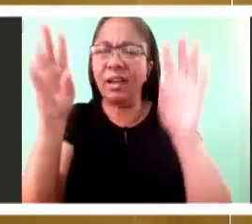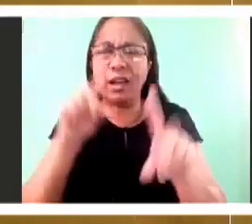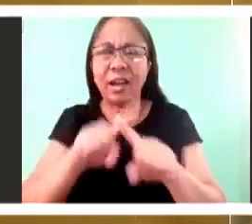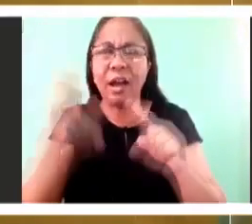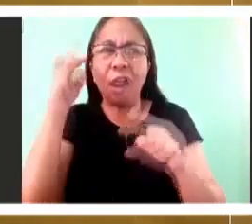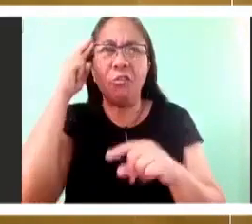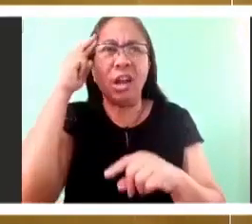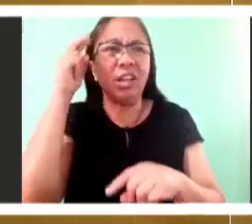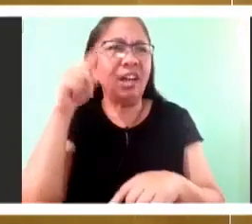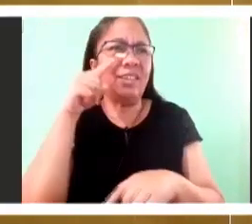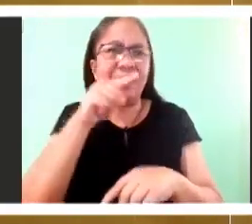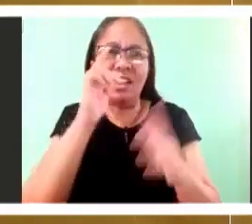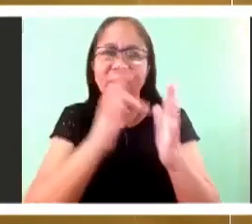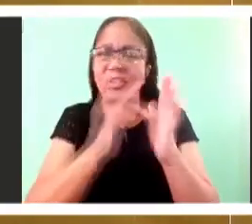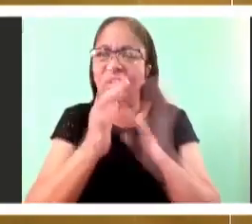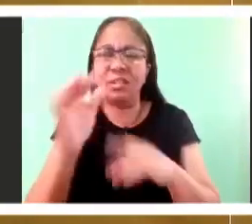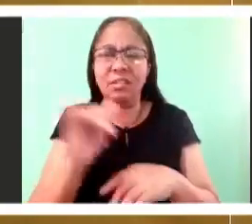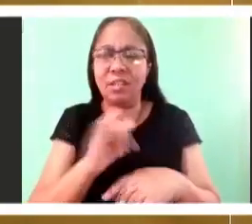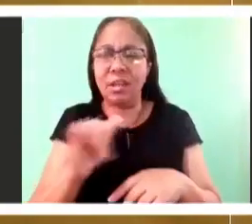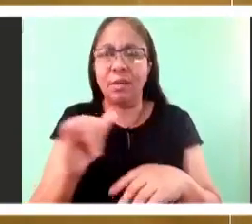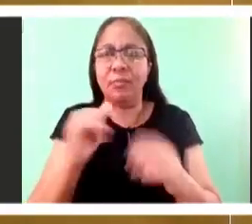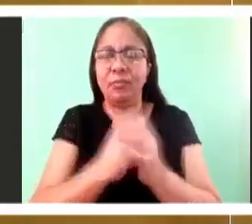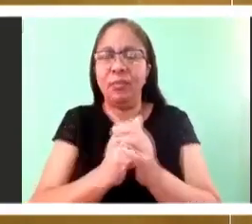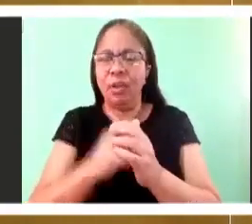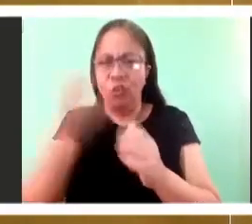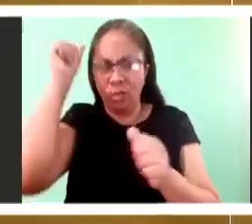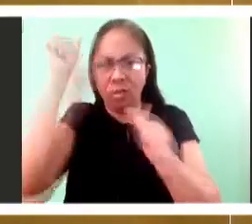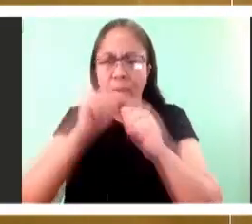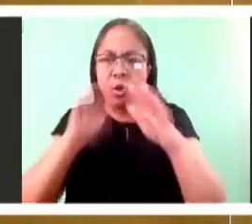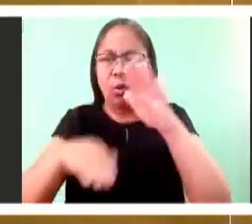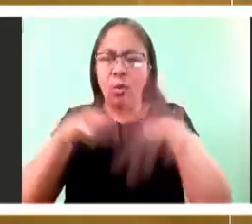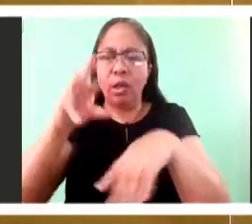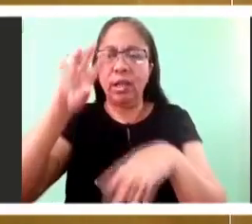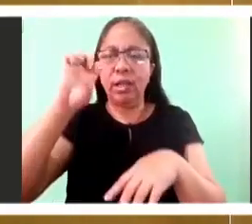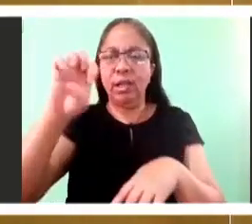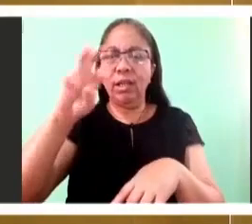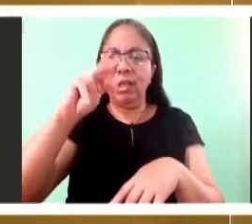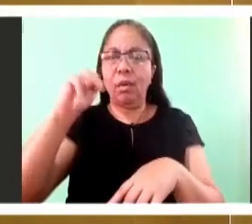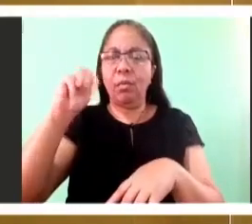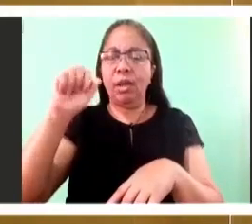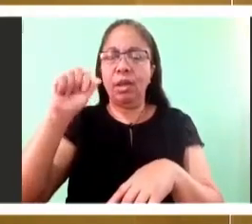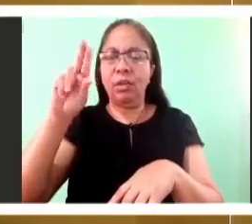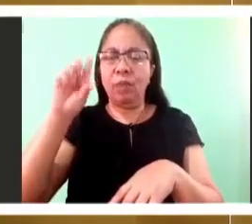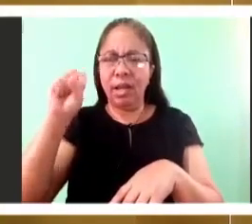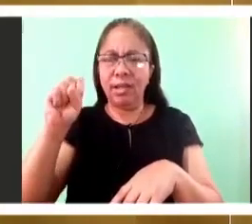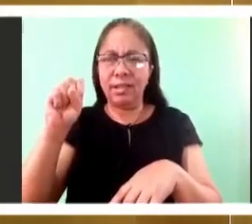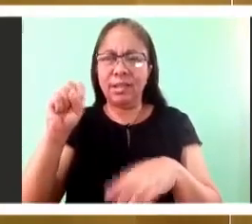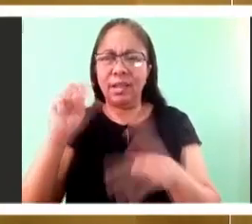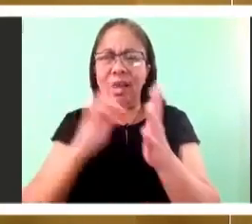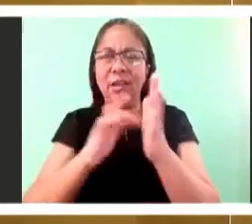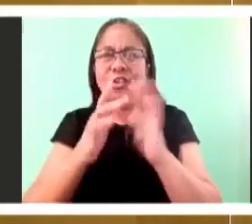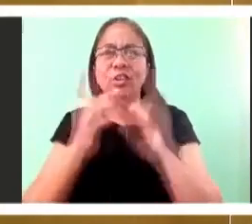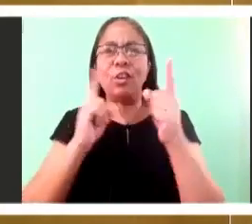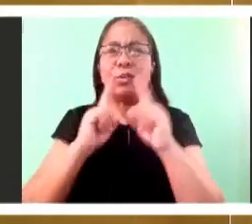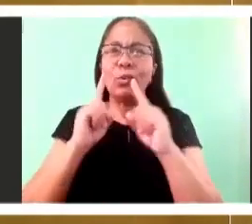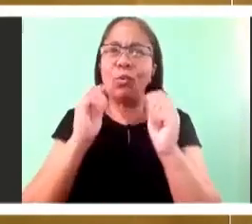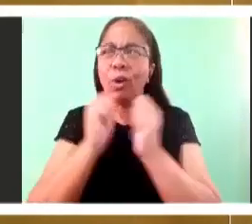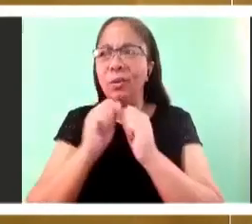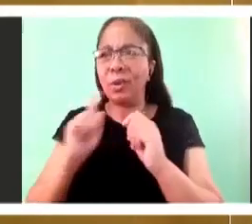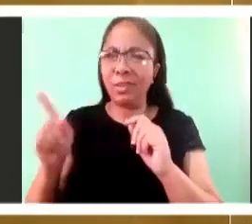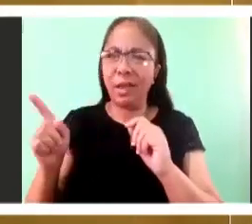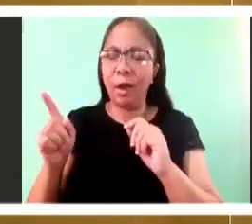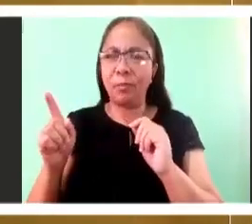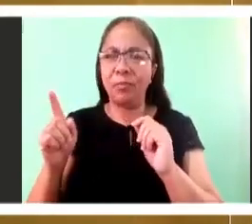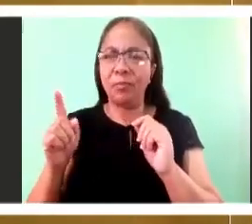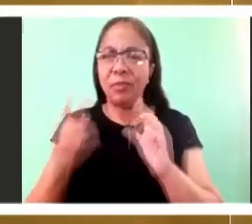then in the breaking of the bread their eyes are opened that they they could not see him